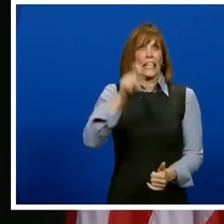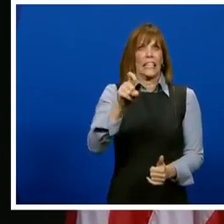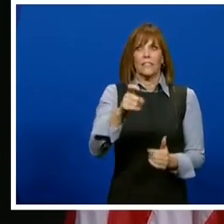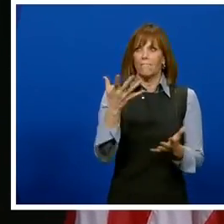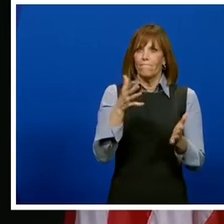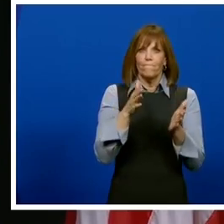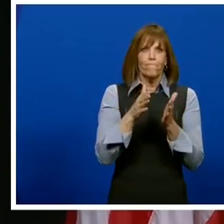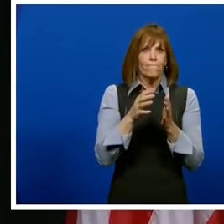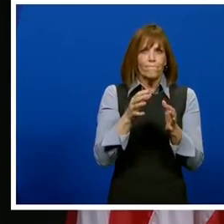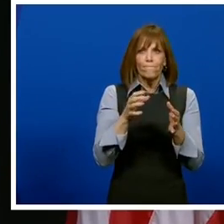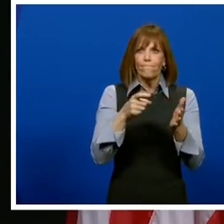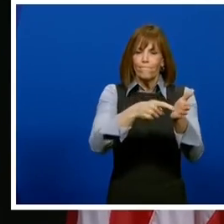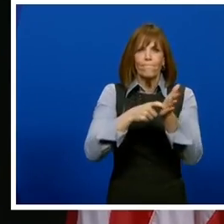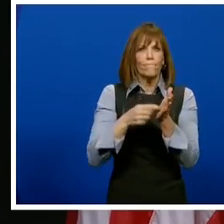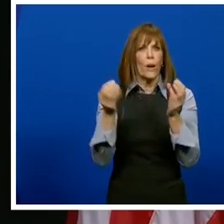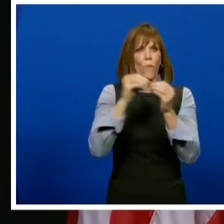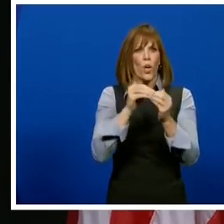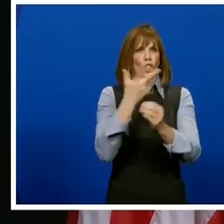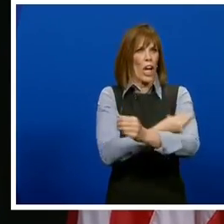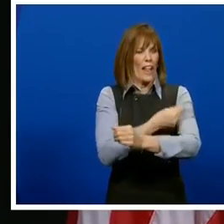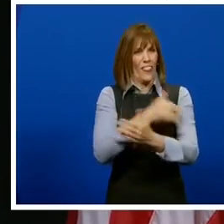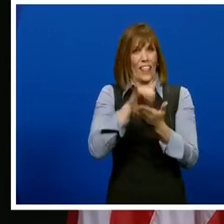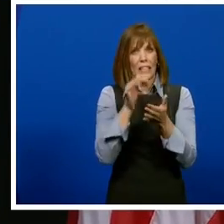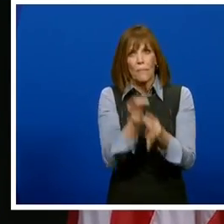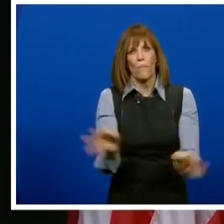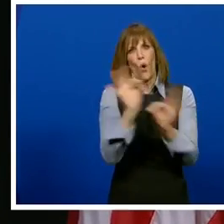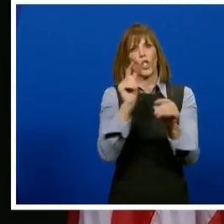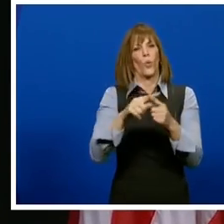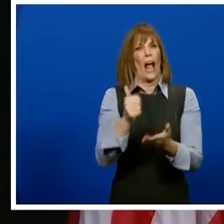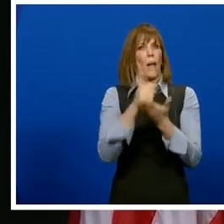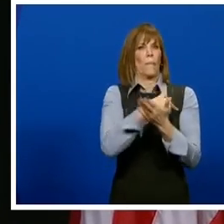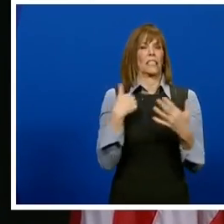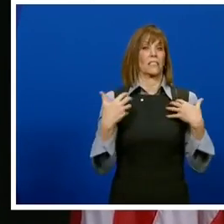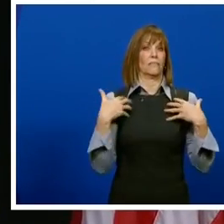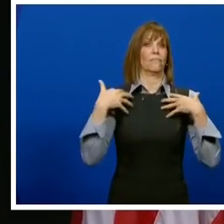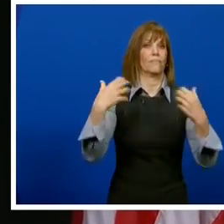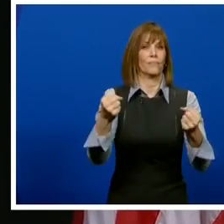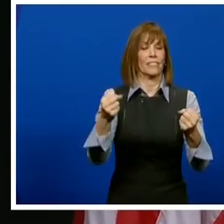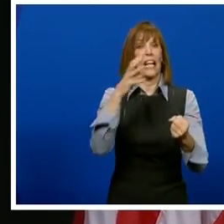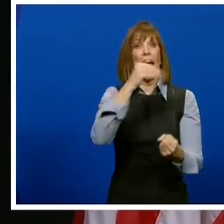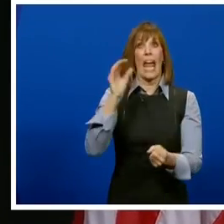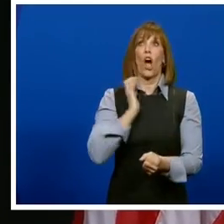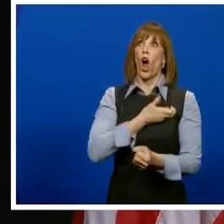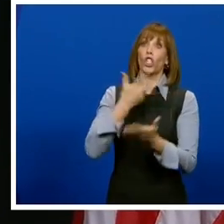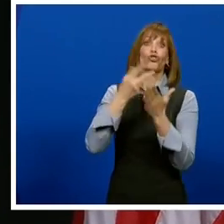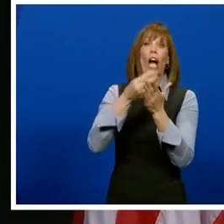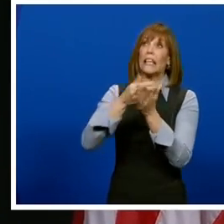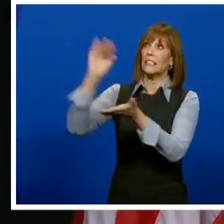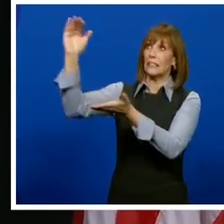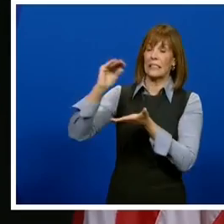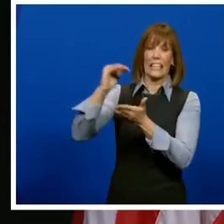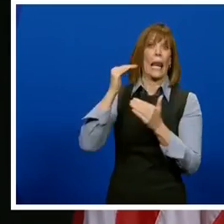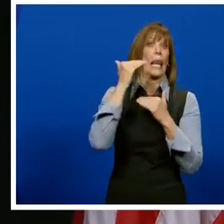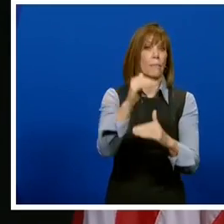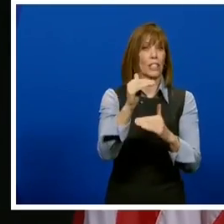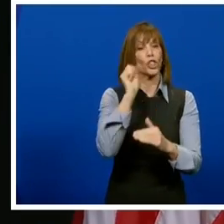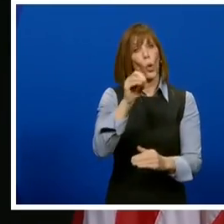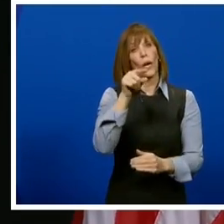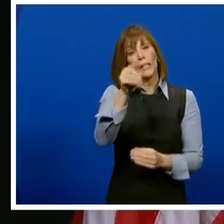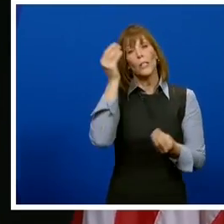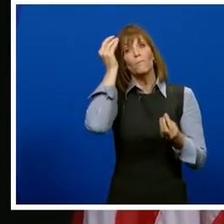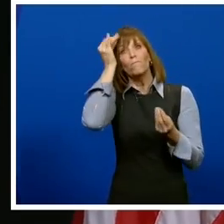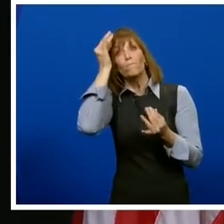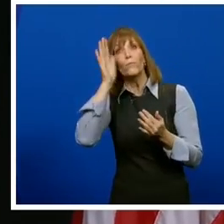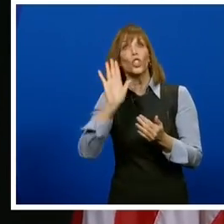paramount to our recovery and our supply continues to be limited. As you're weighing your options